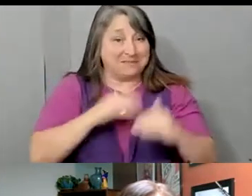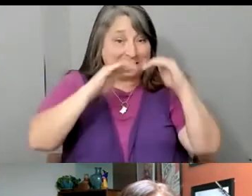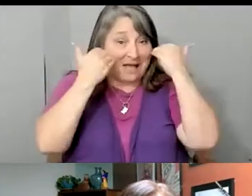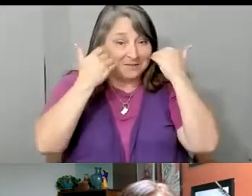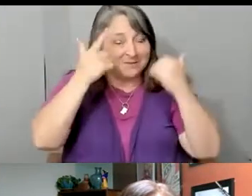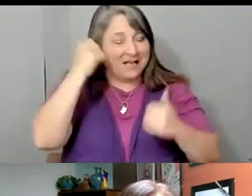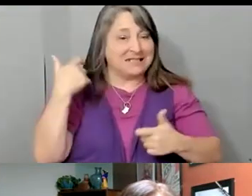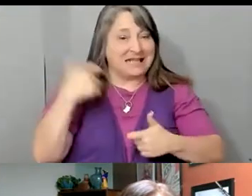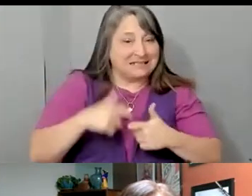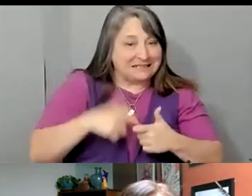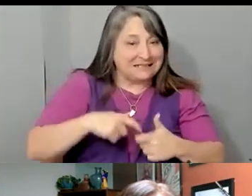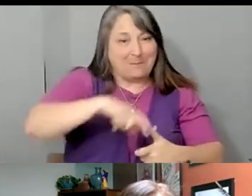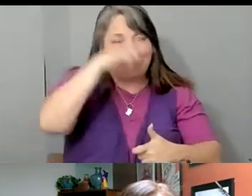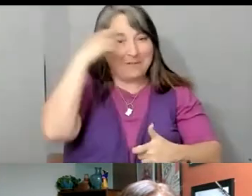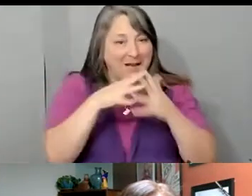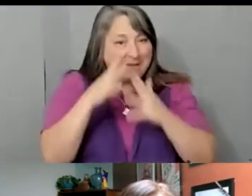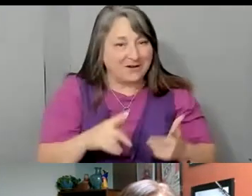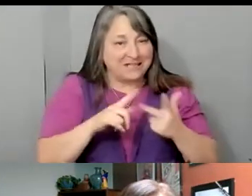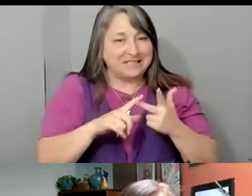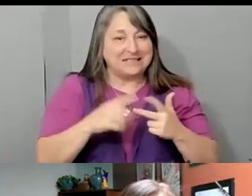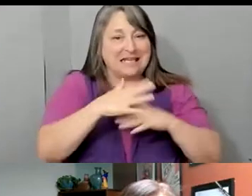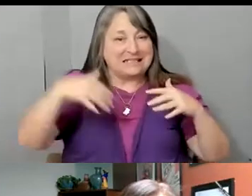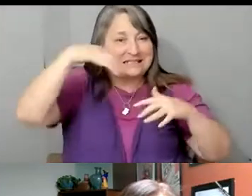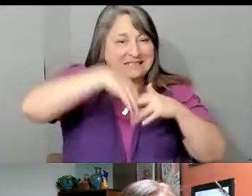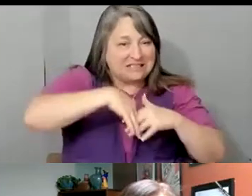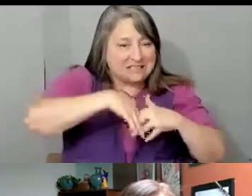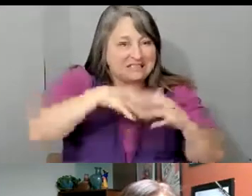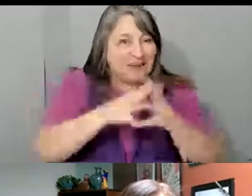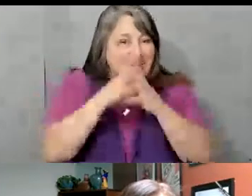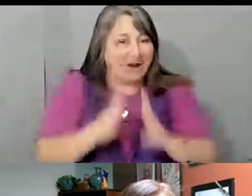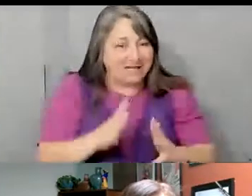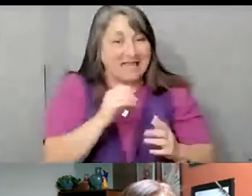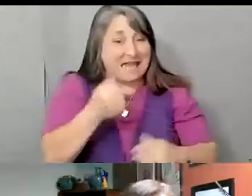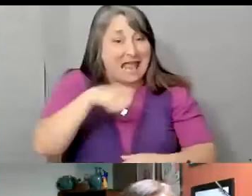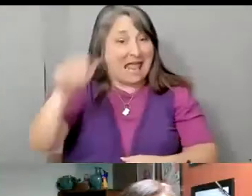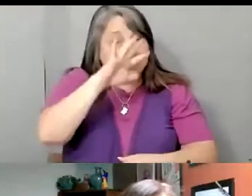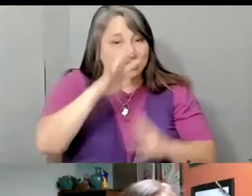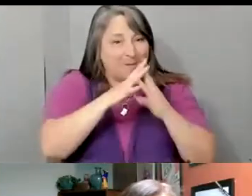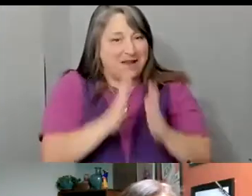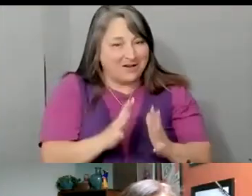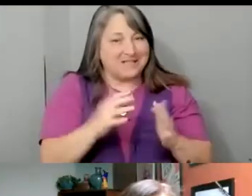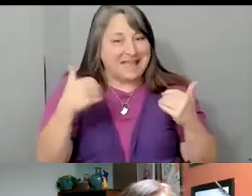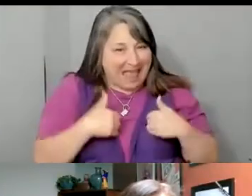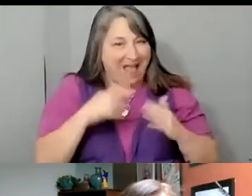Americans and Indigenous Americans and Asian Americans, have an outsized role in making that happen.